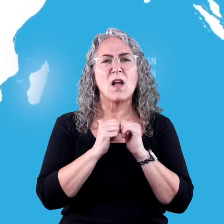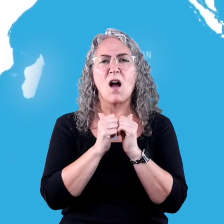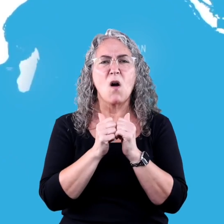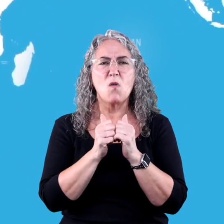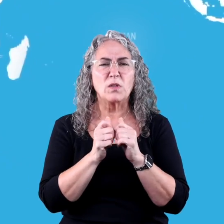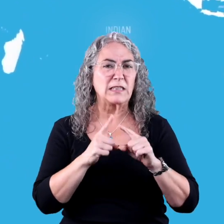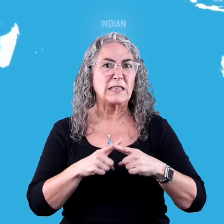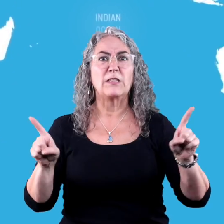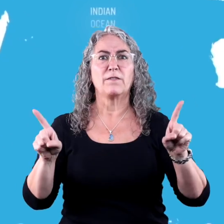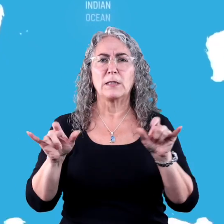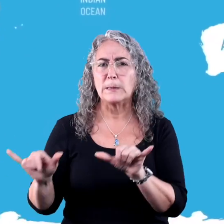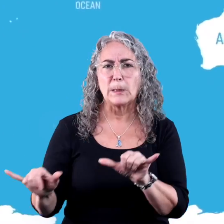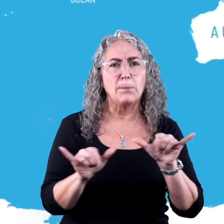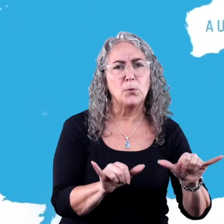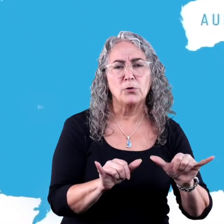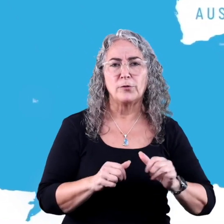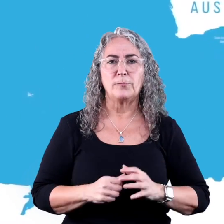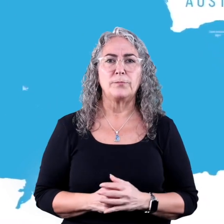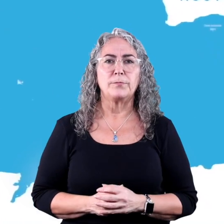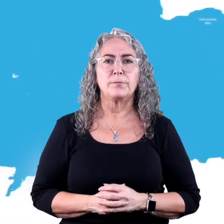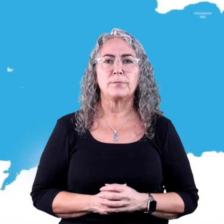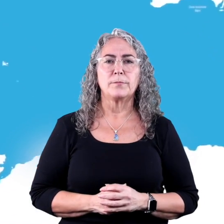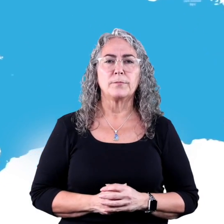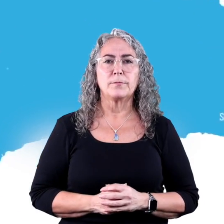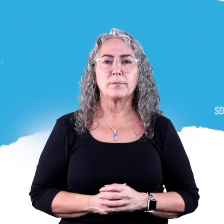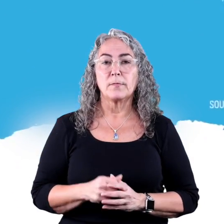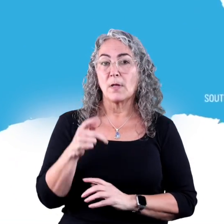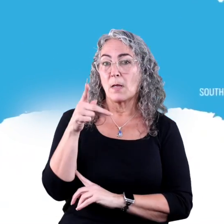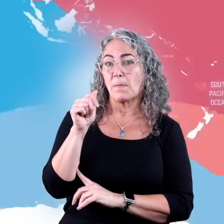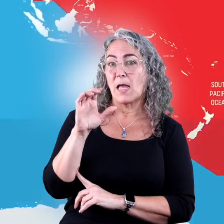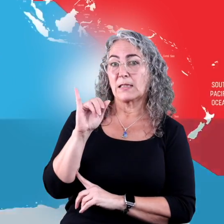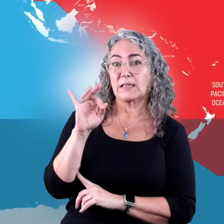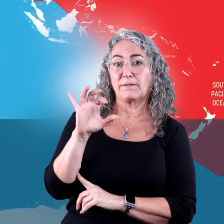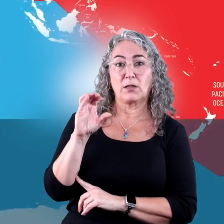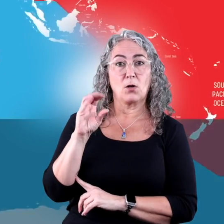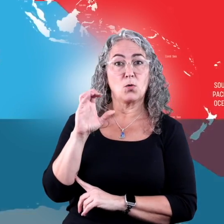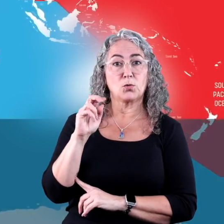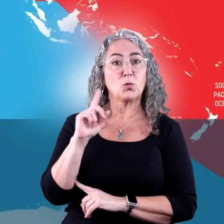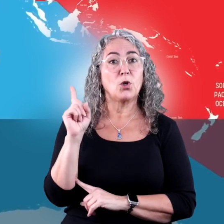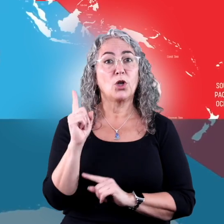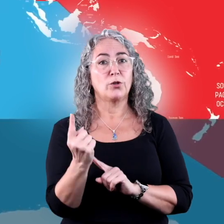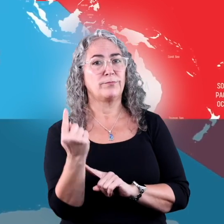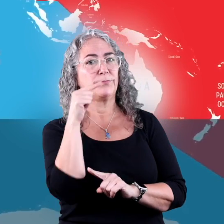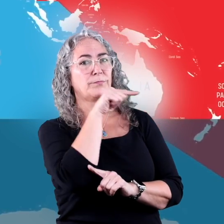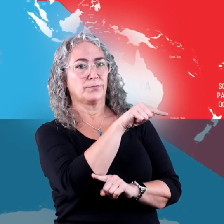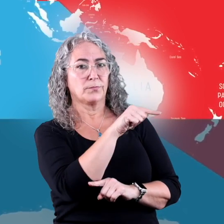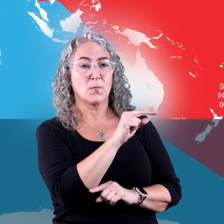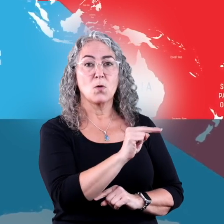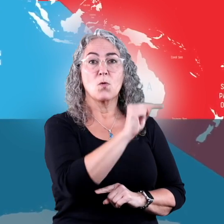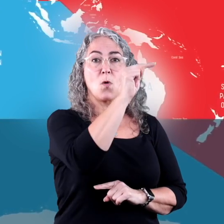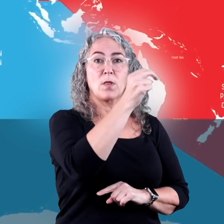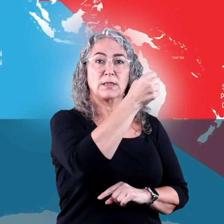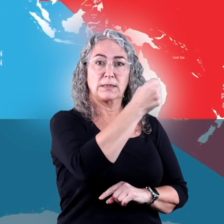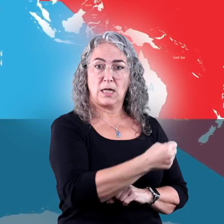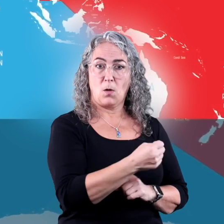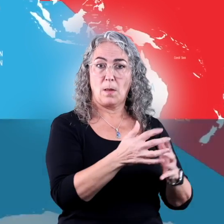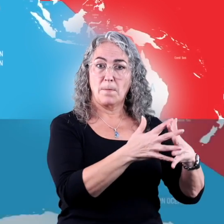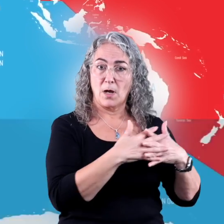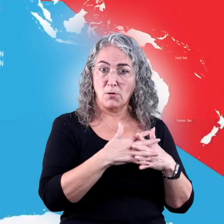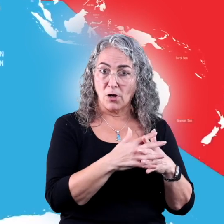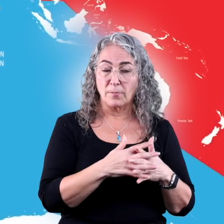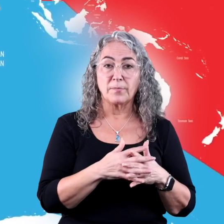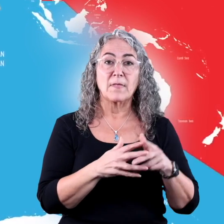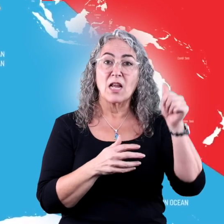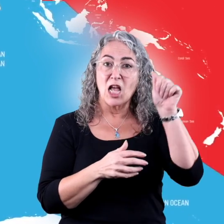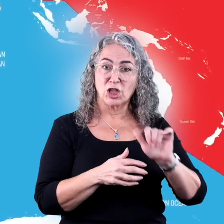and see how they're different and similar. The Pacific Ocean is located between North and